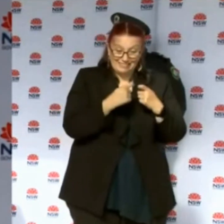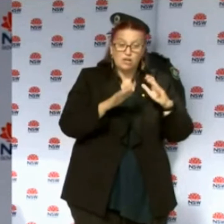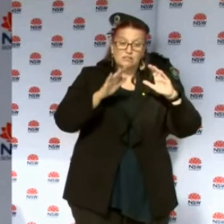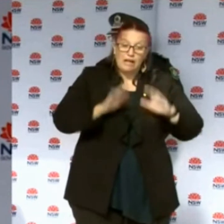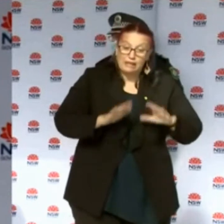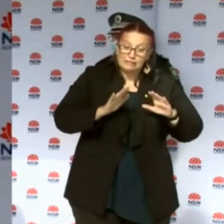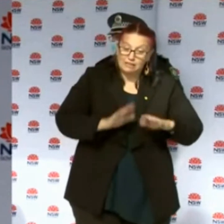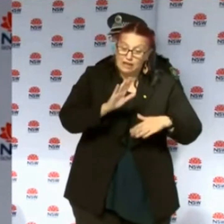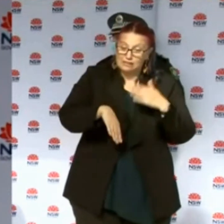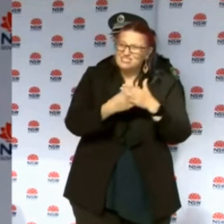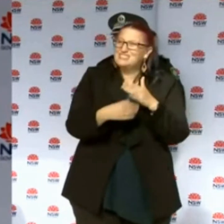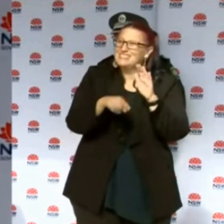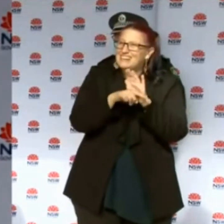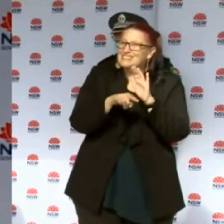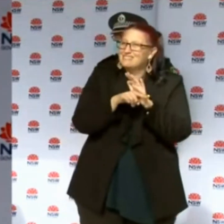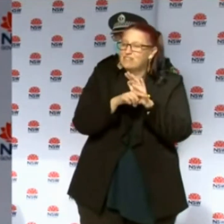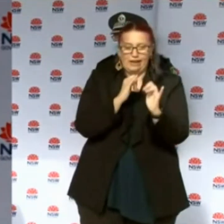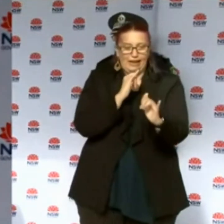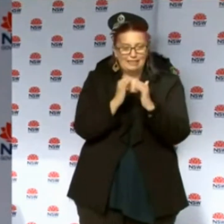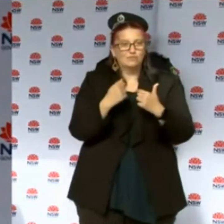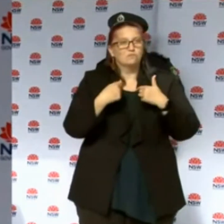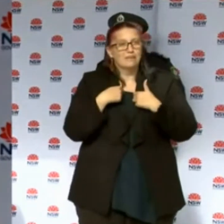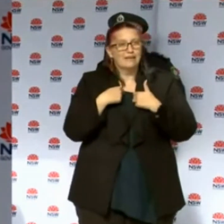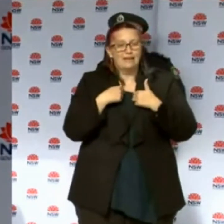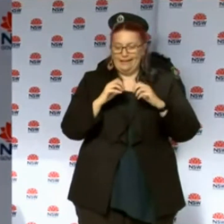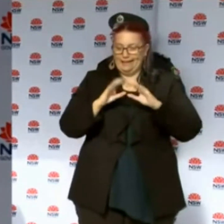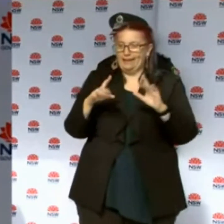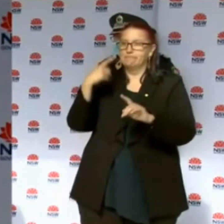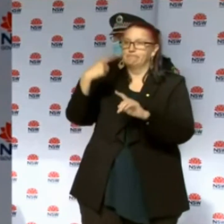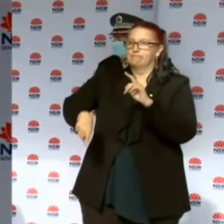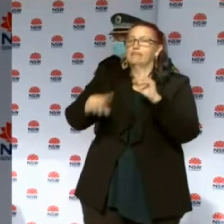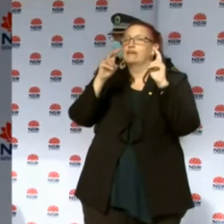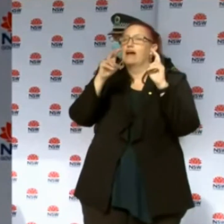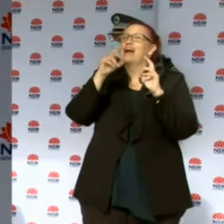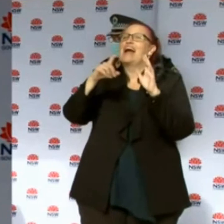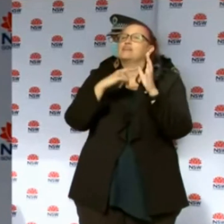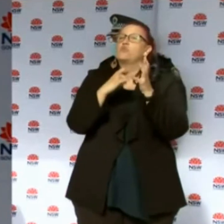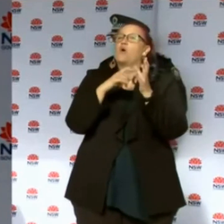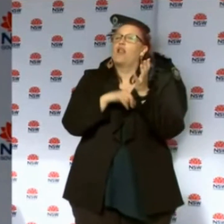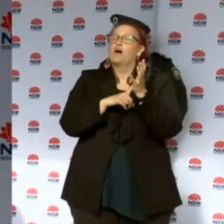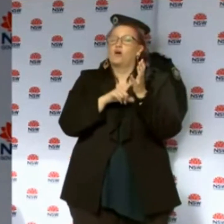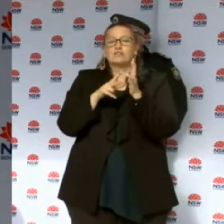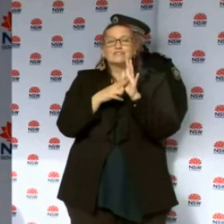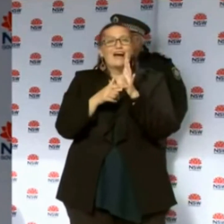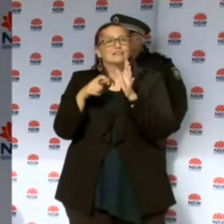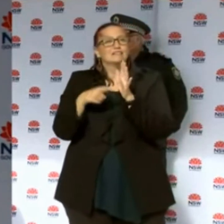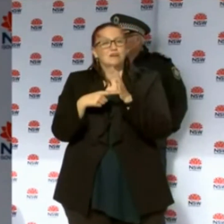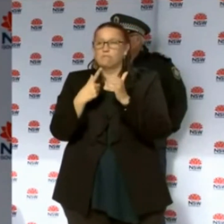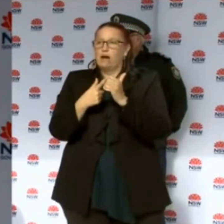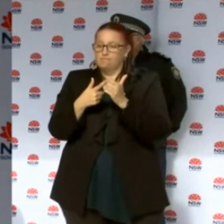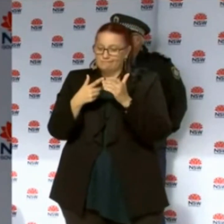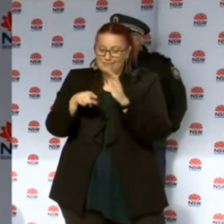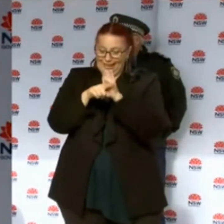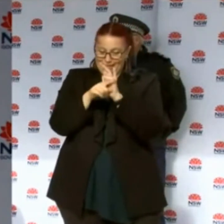until I got the negative result. I was interviewed, and I've been cleared as a casual contact, as thousands of people have,